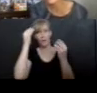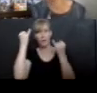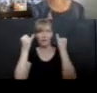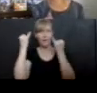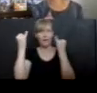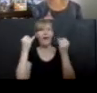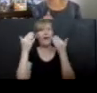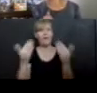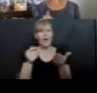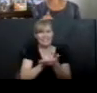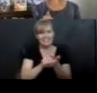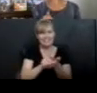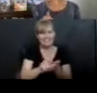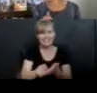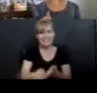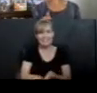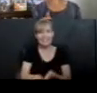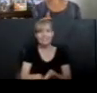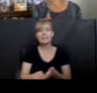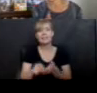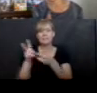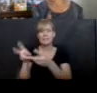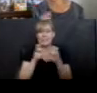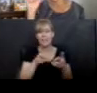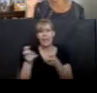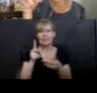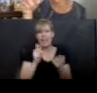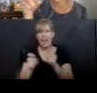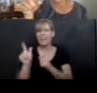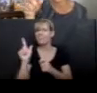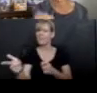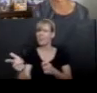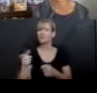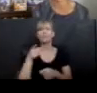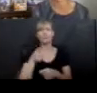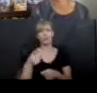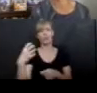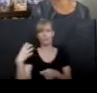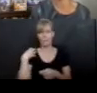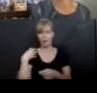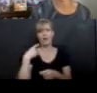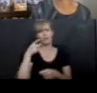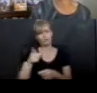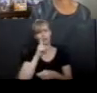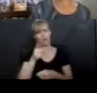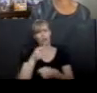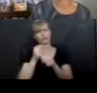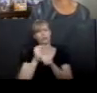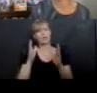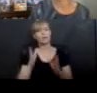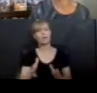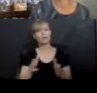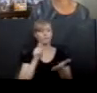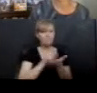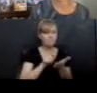down now, swift or slow. Cut and paste and edit later. You're the boss. You're the creator. Scribe by